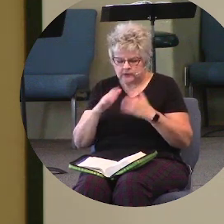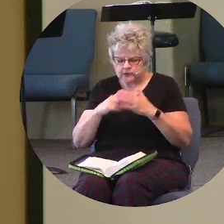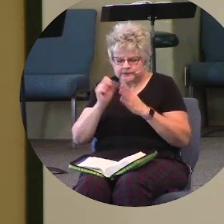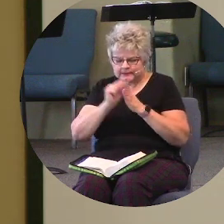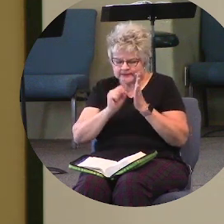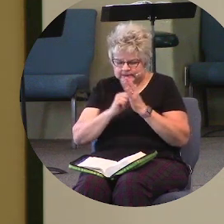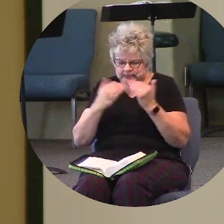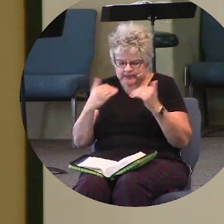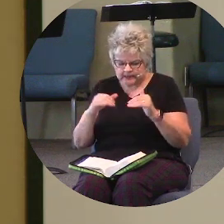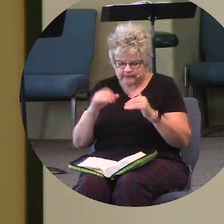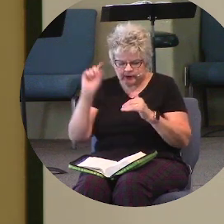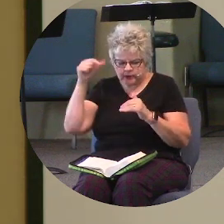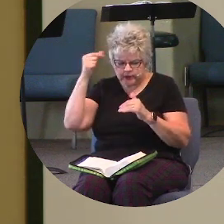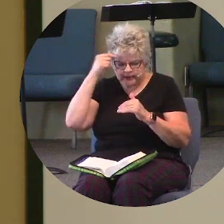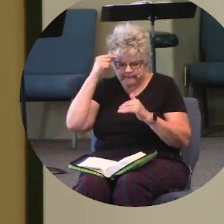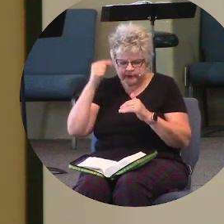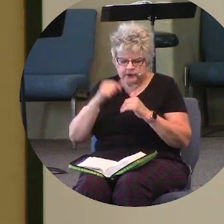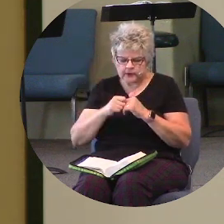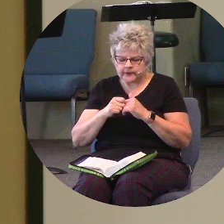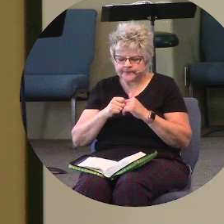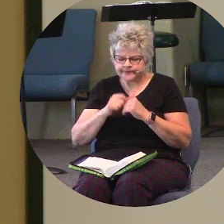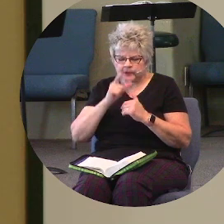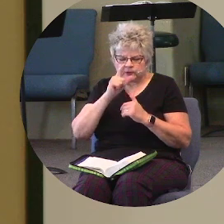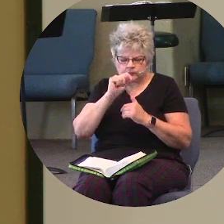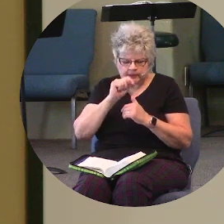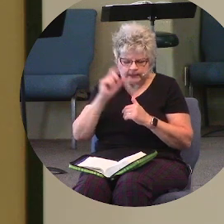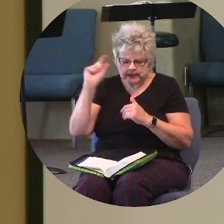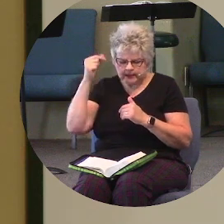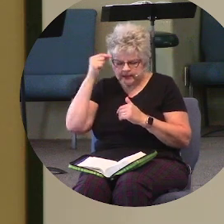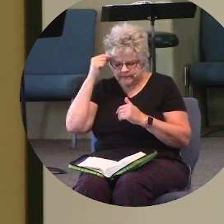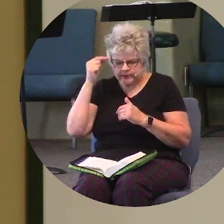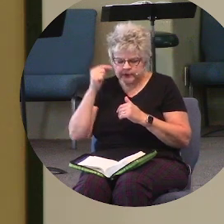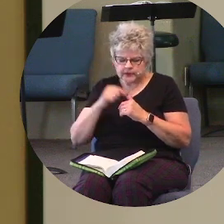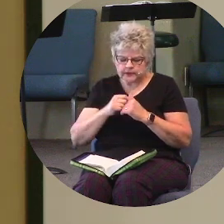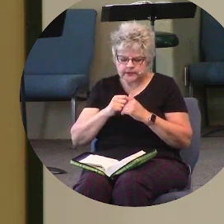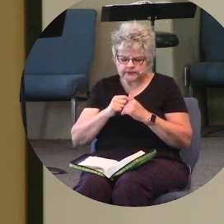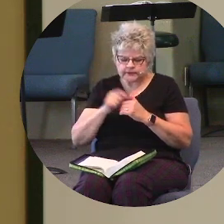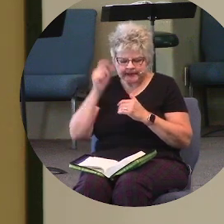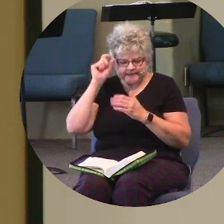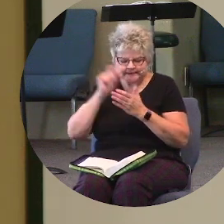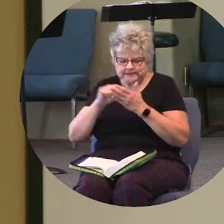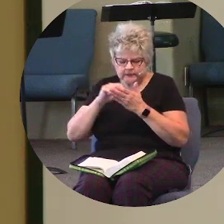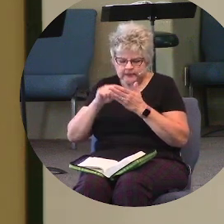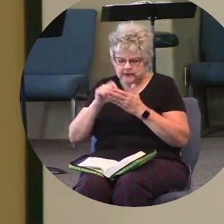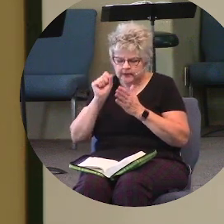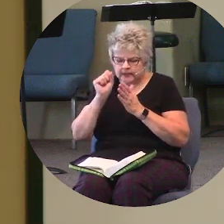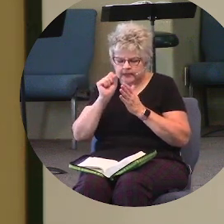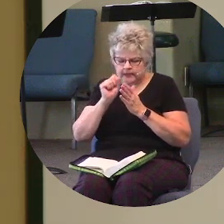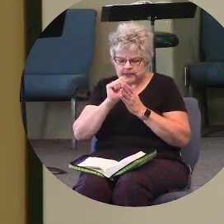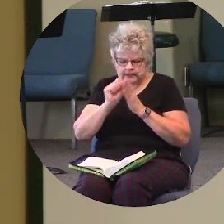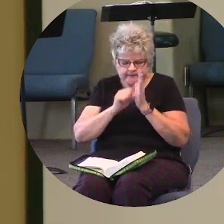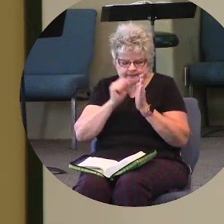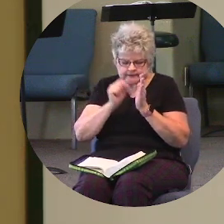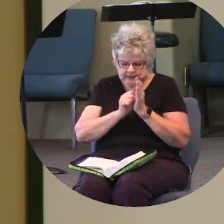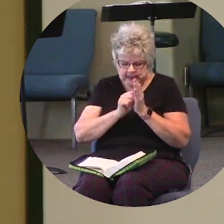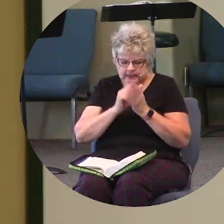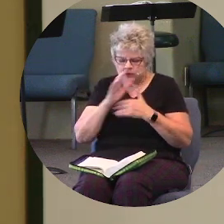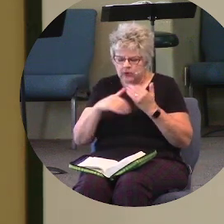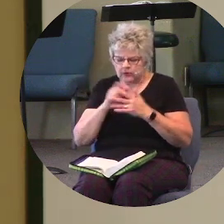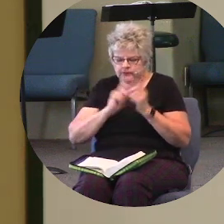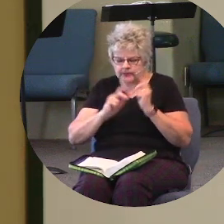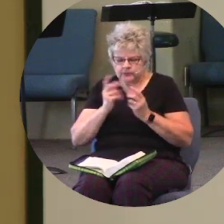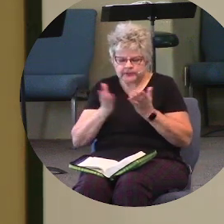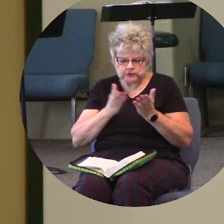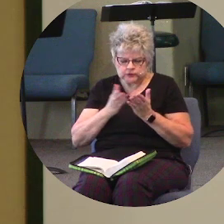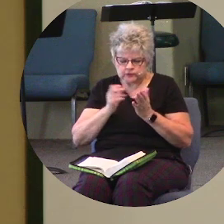level, our governor and lieutenant governor and secretary of state and attorney general and all of those that, Father, serve the state of Colorado